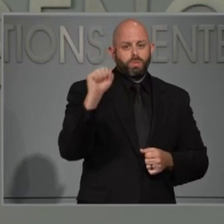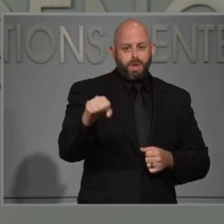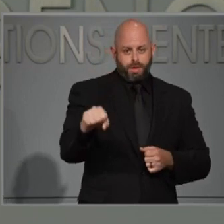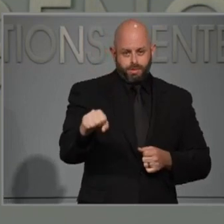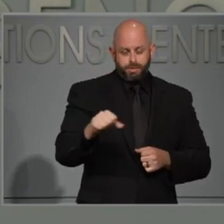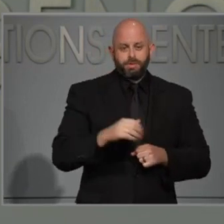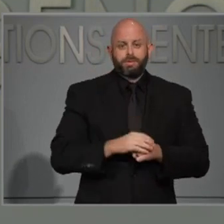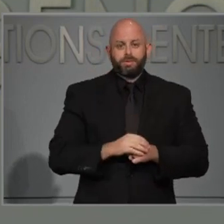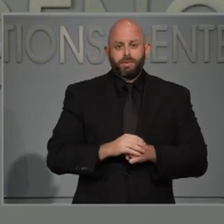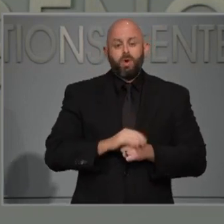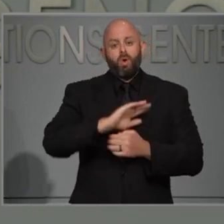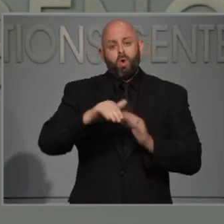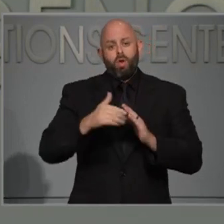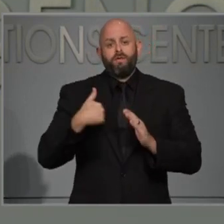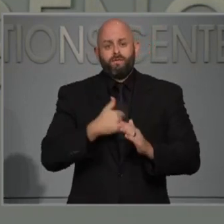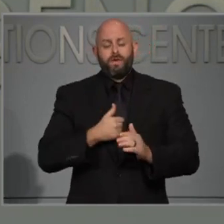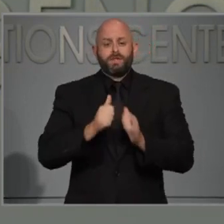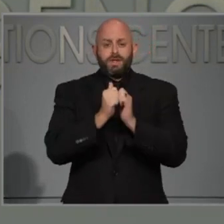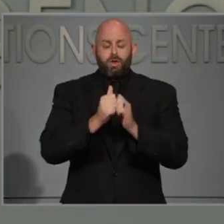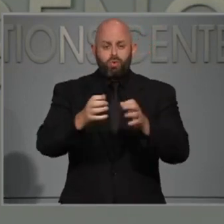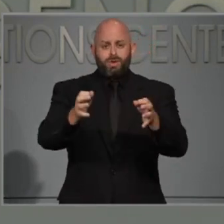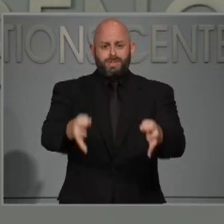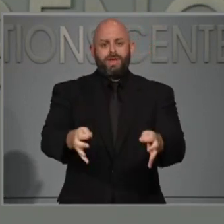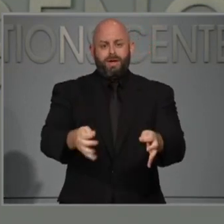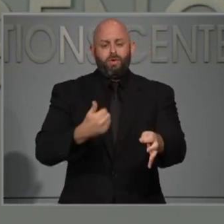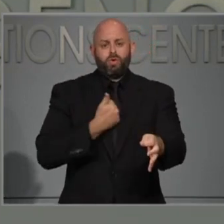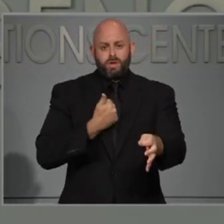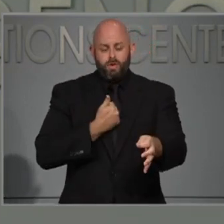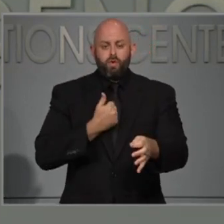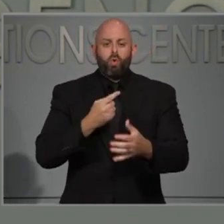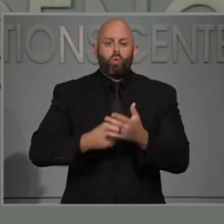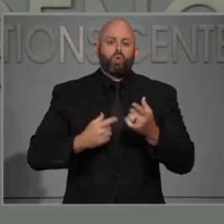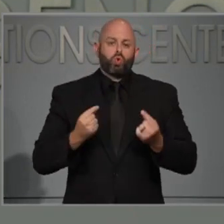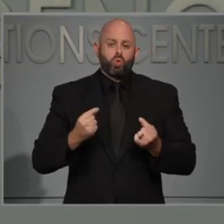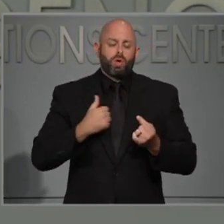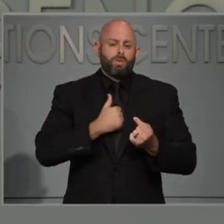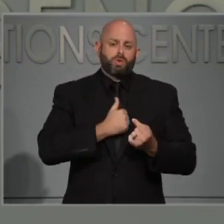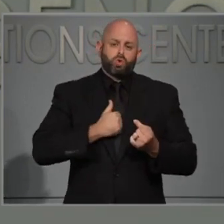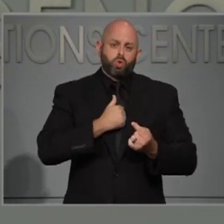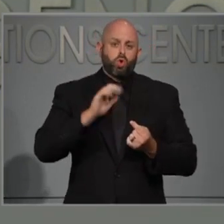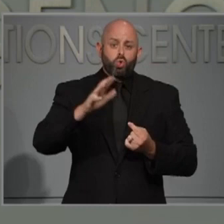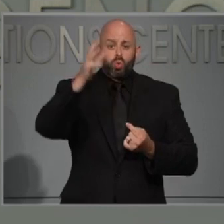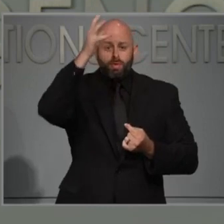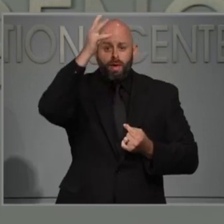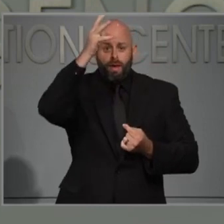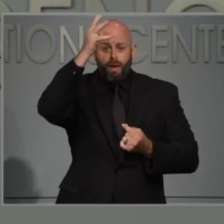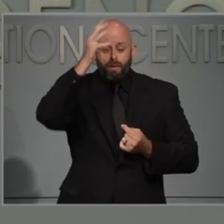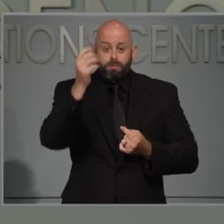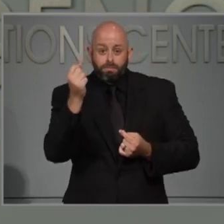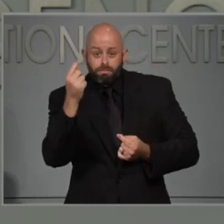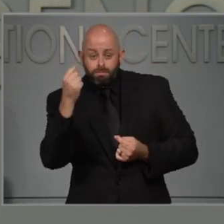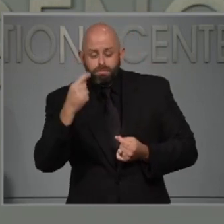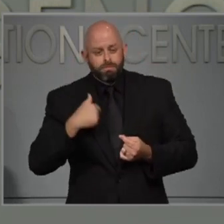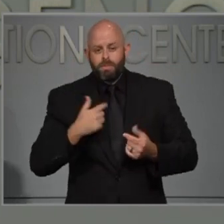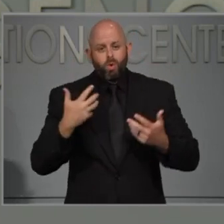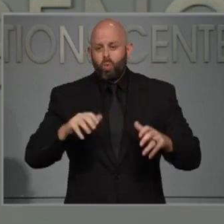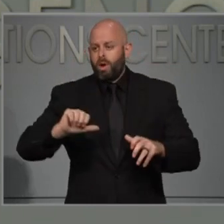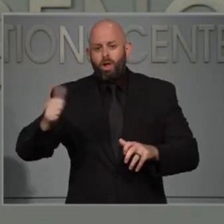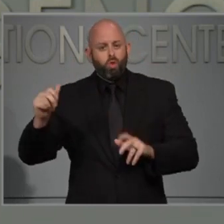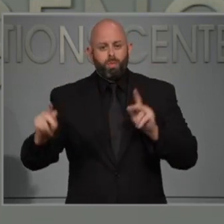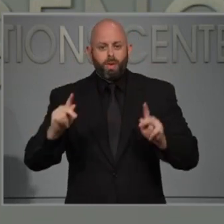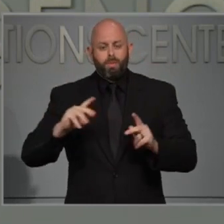actions built together. And Kate, I'm so sorry about your dad. I don't want to see any more of that happen in North Carolina,